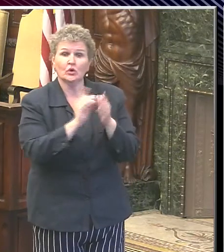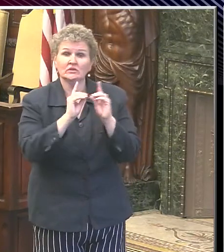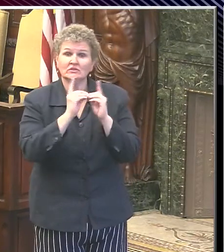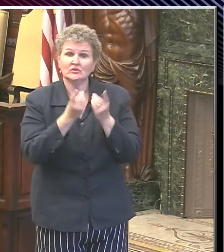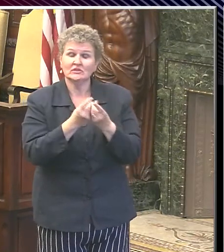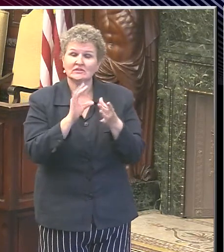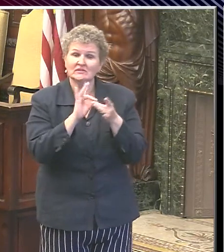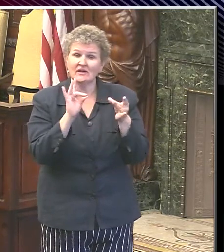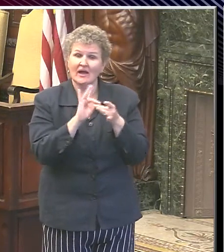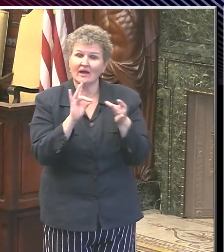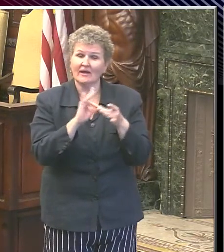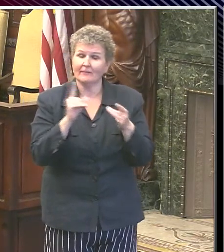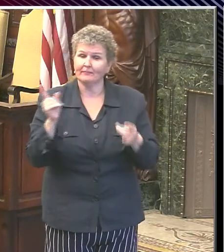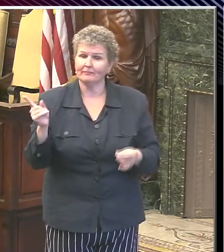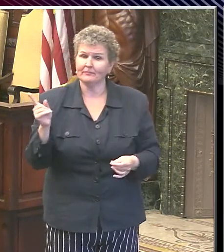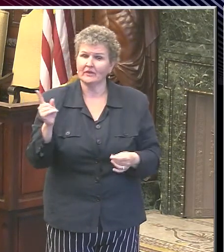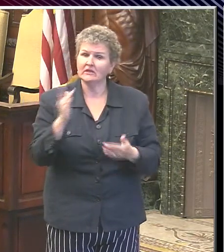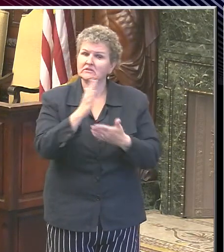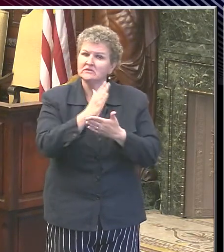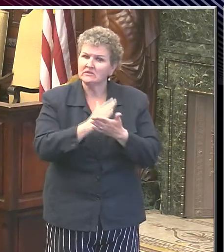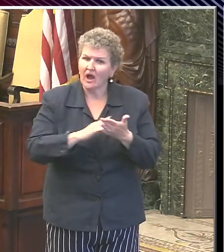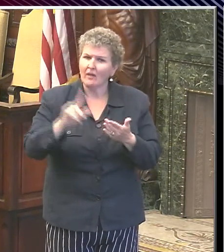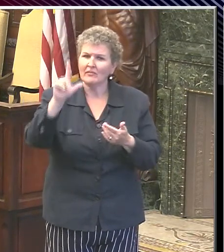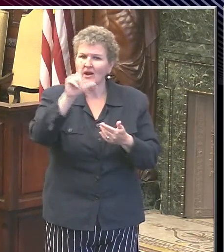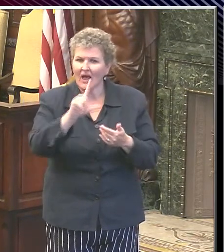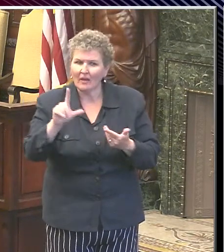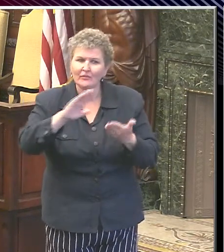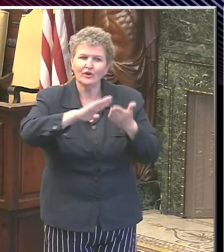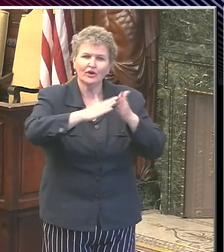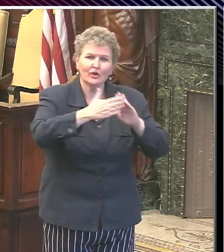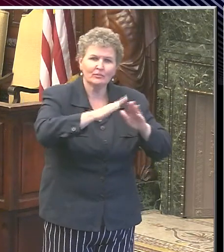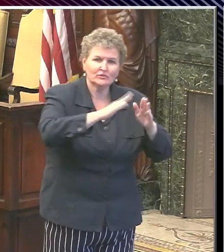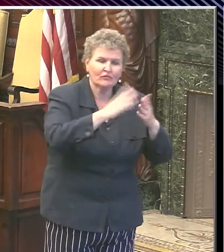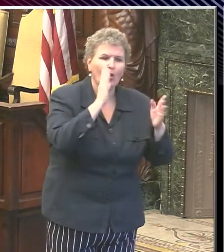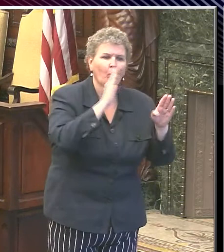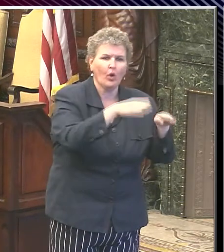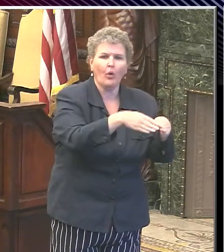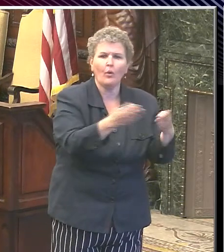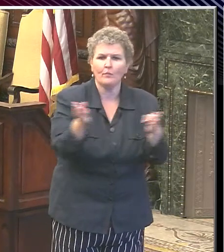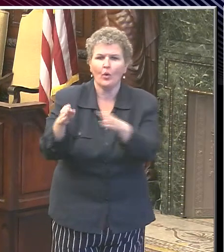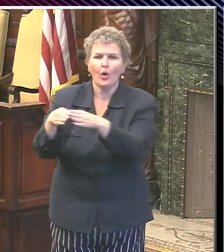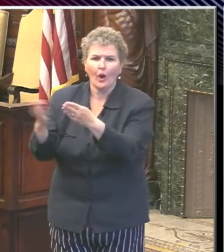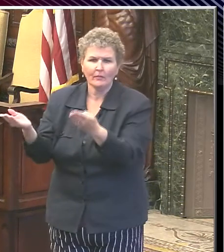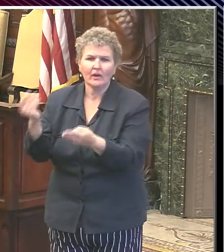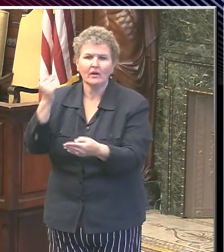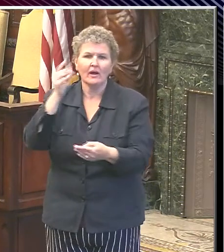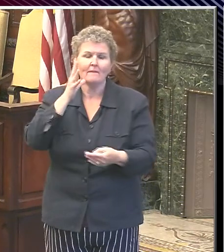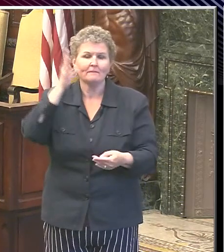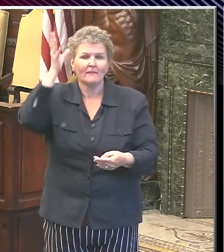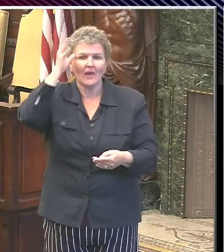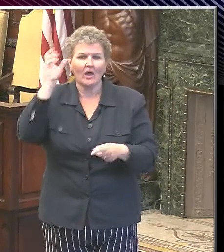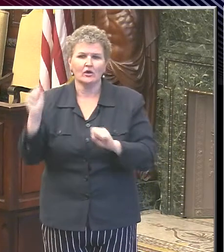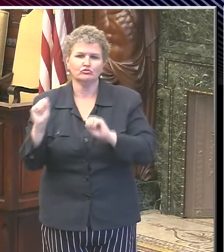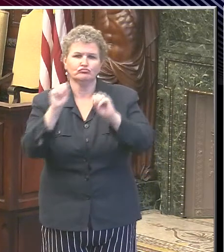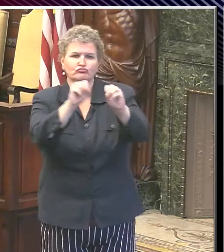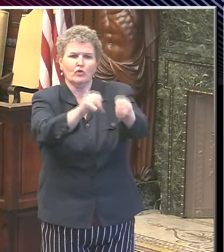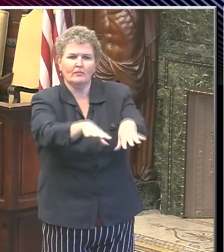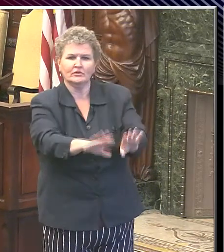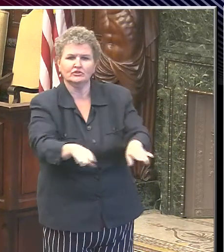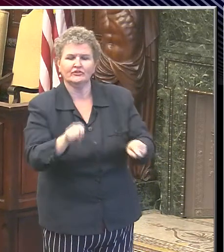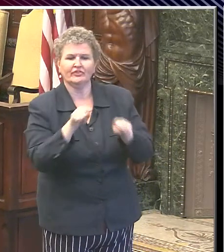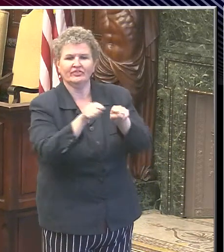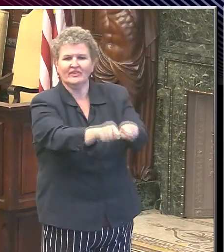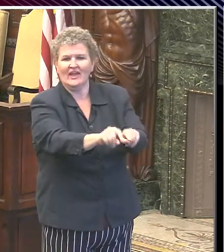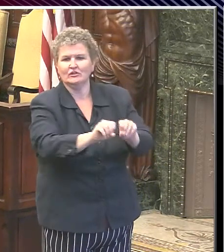some, has said that some libraries and community centers would open so that parents can drop some kids off during school